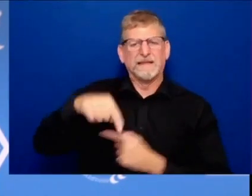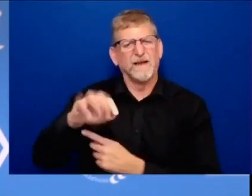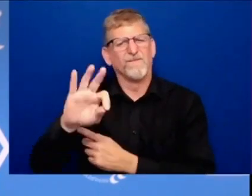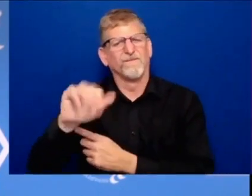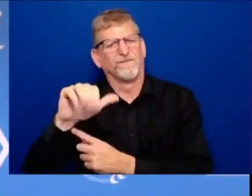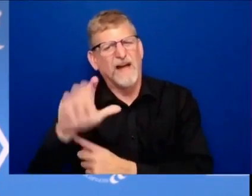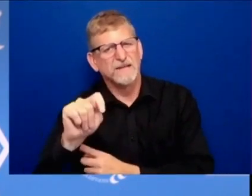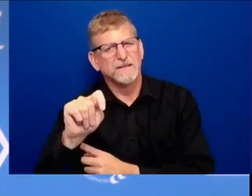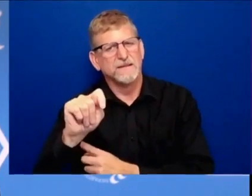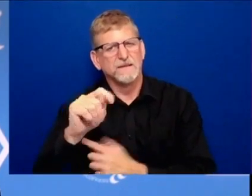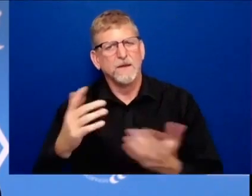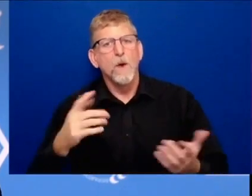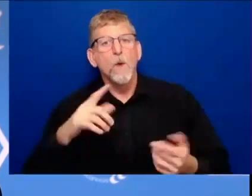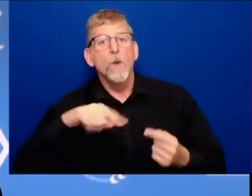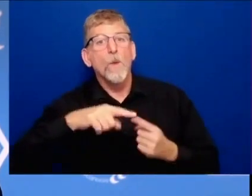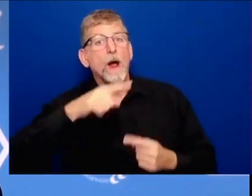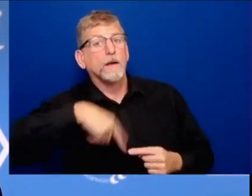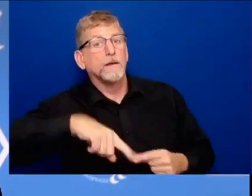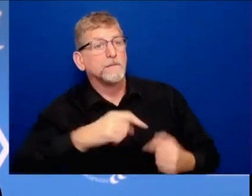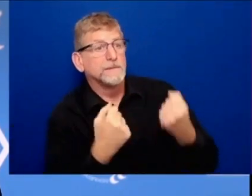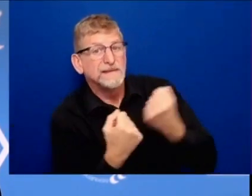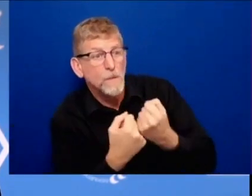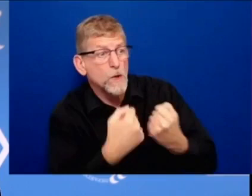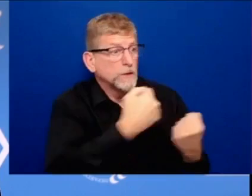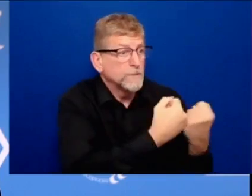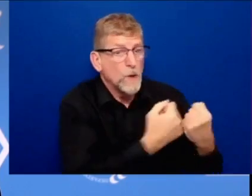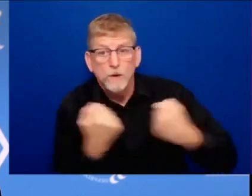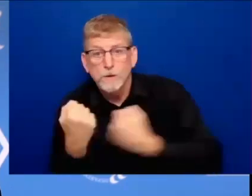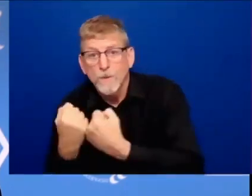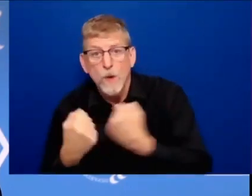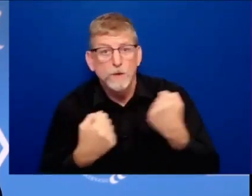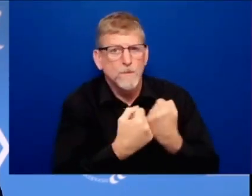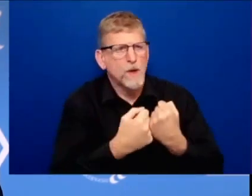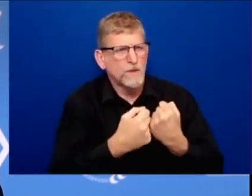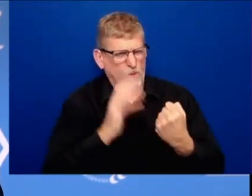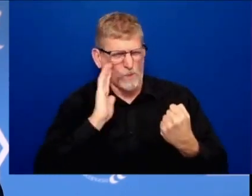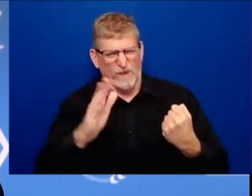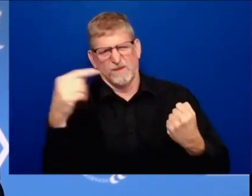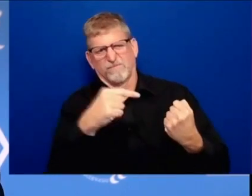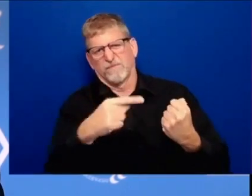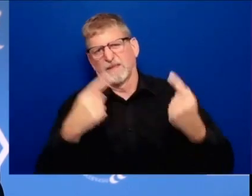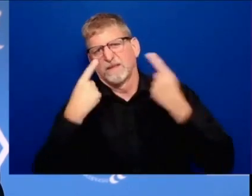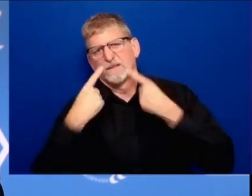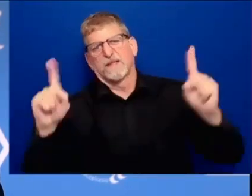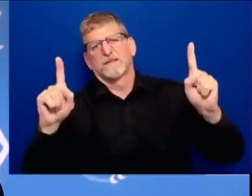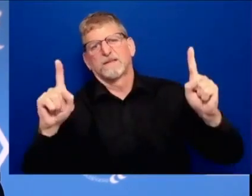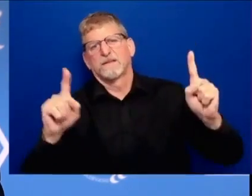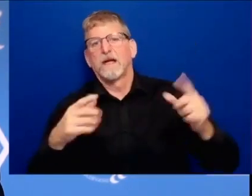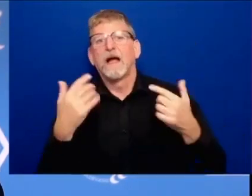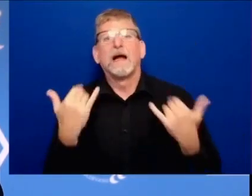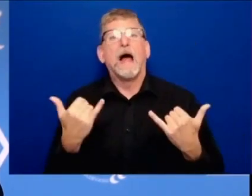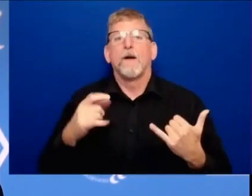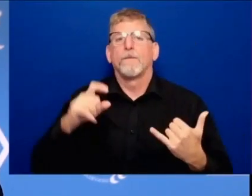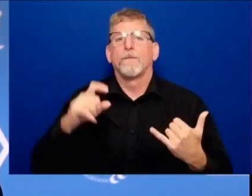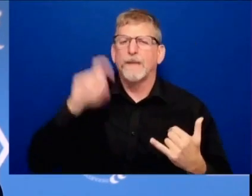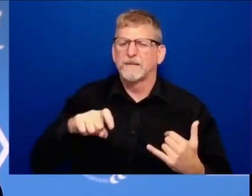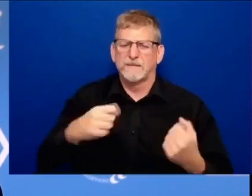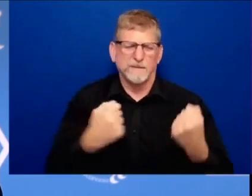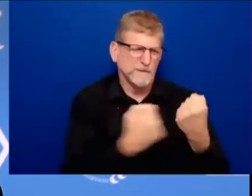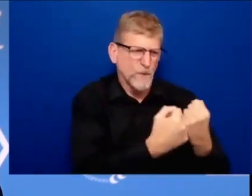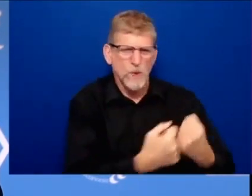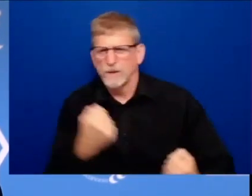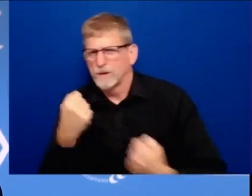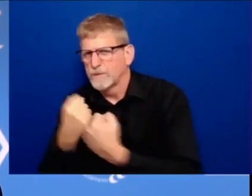time we need to stand together is now may god bless you all and may god bless everyone here at nih